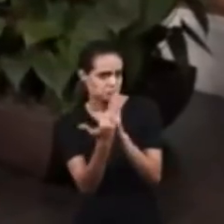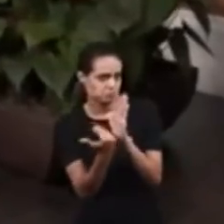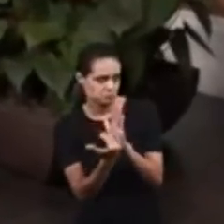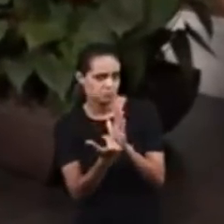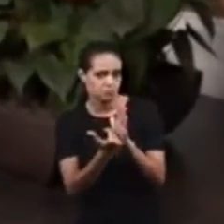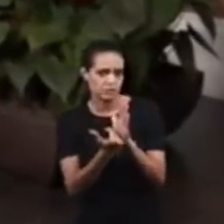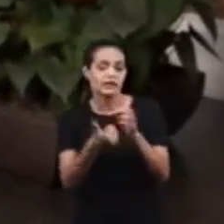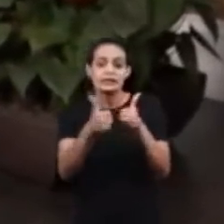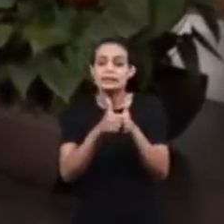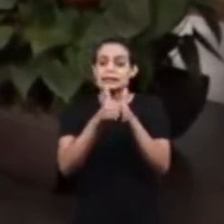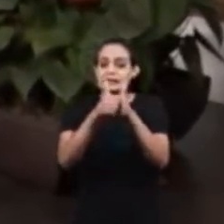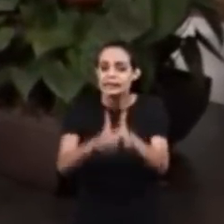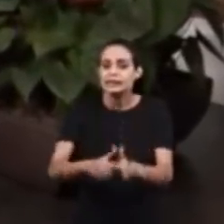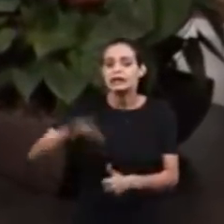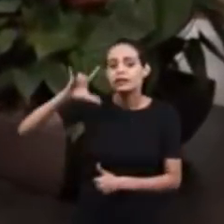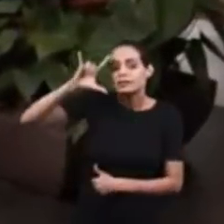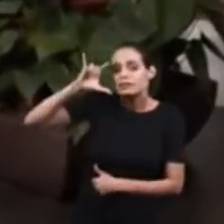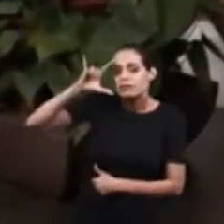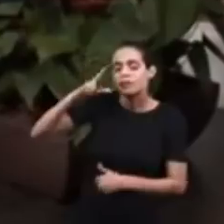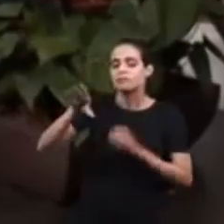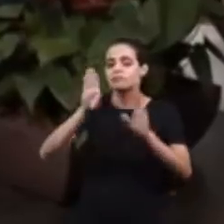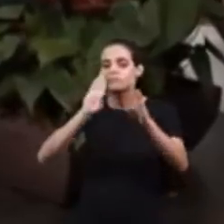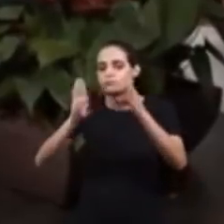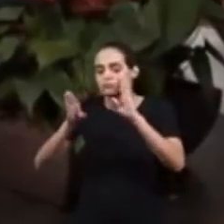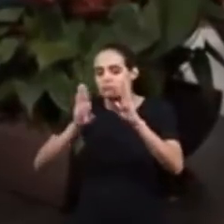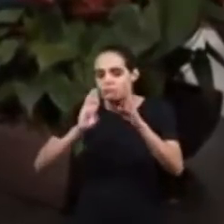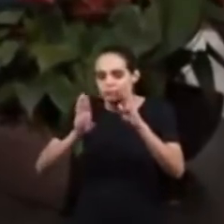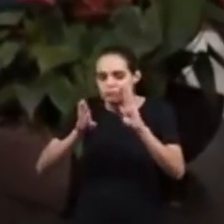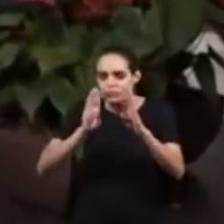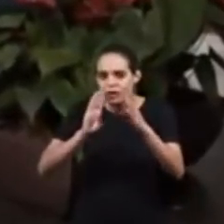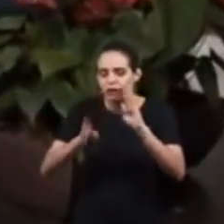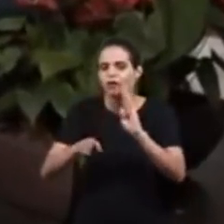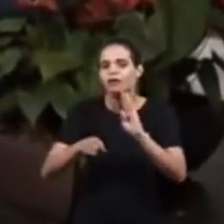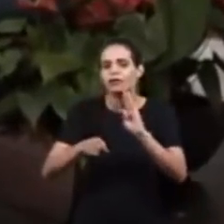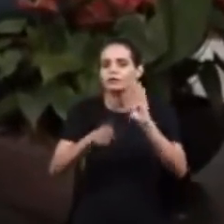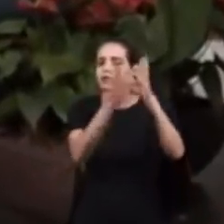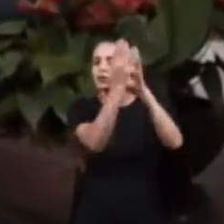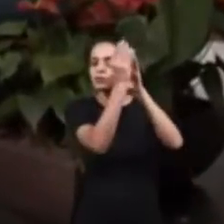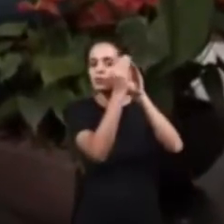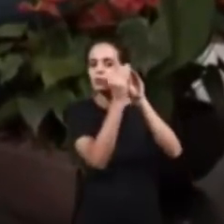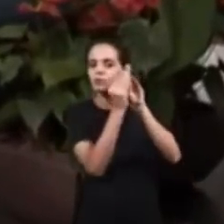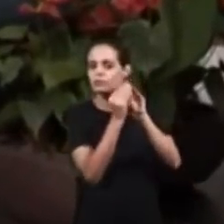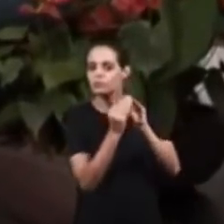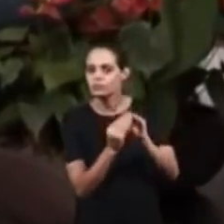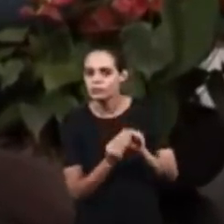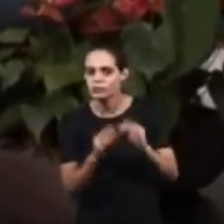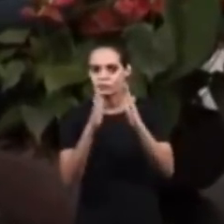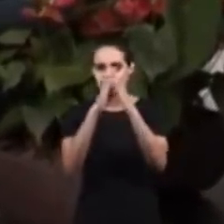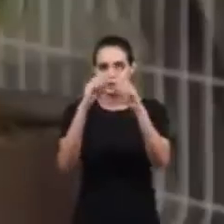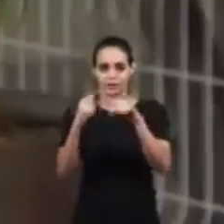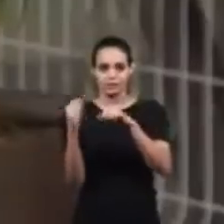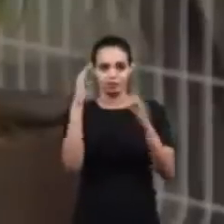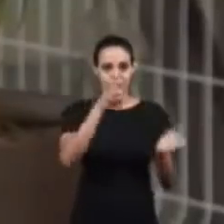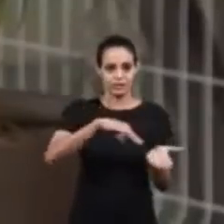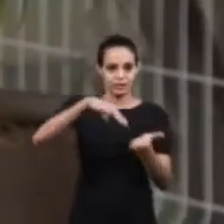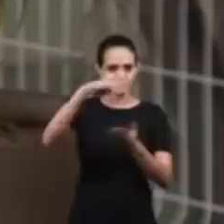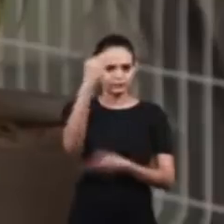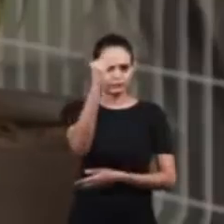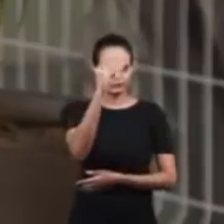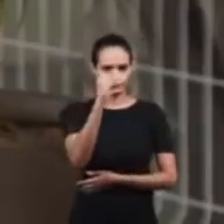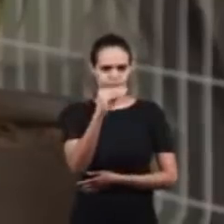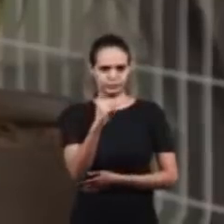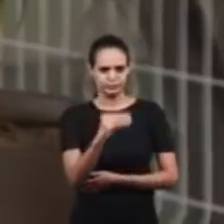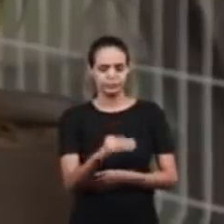Also, follow us on Instagram and on Facebook And see the service, the Maranatha Christian Church